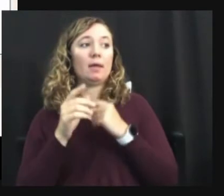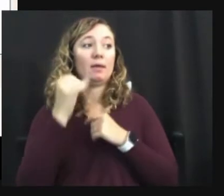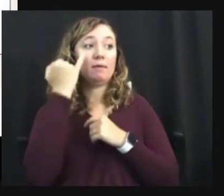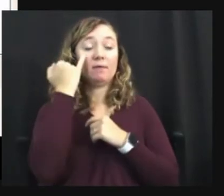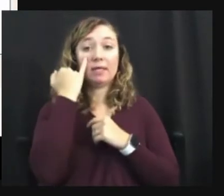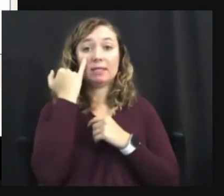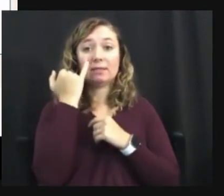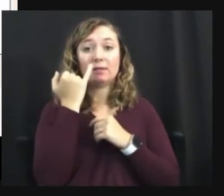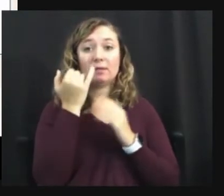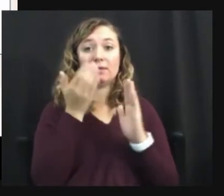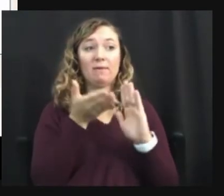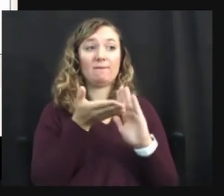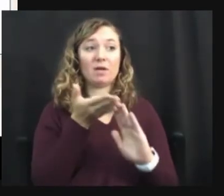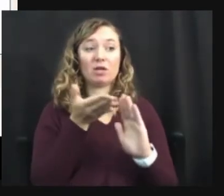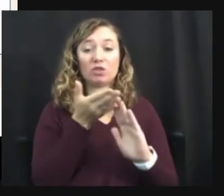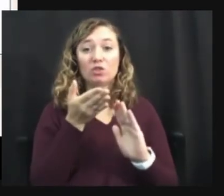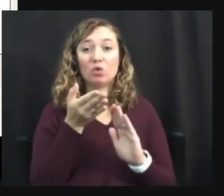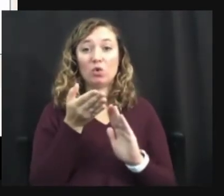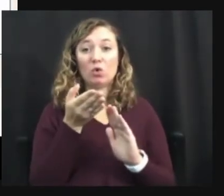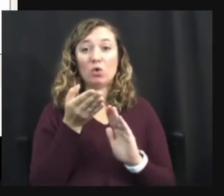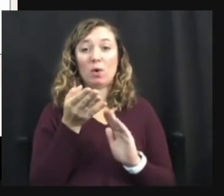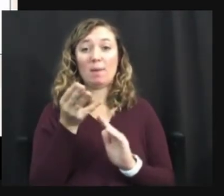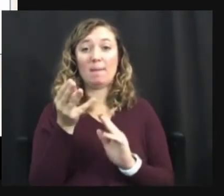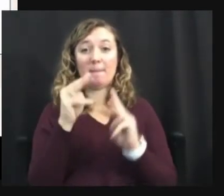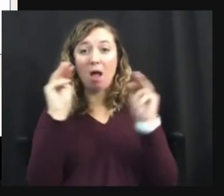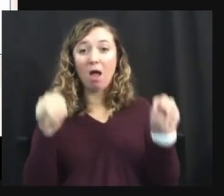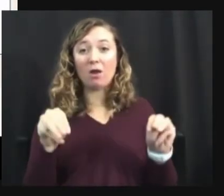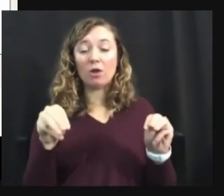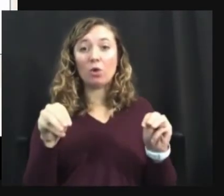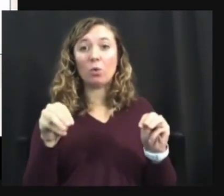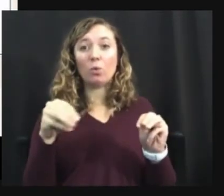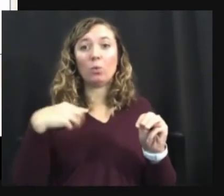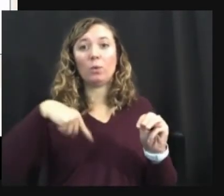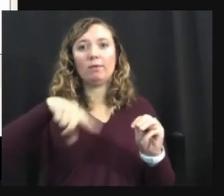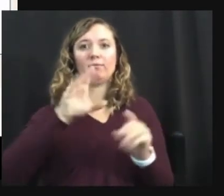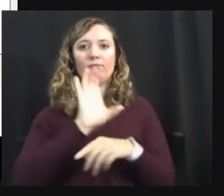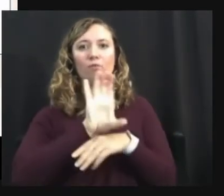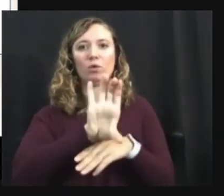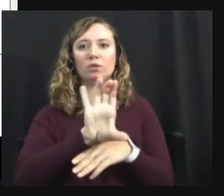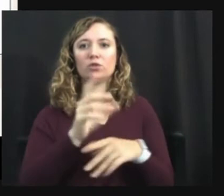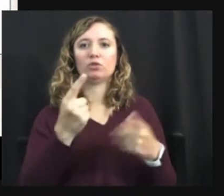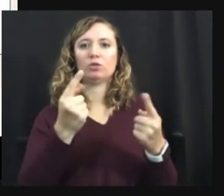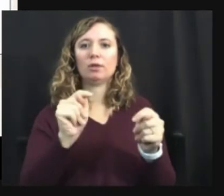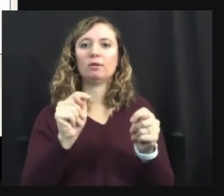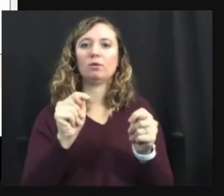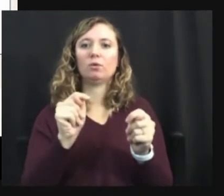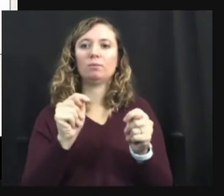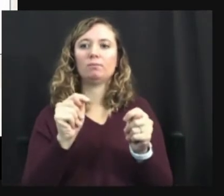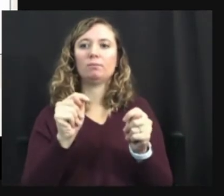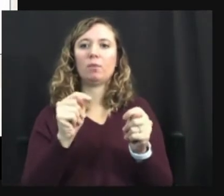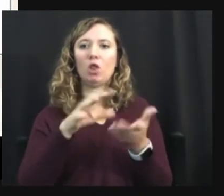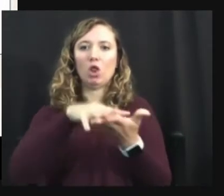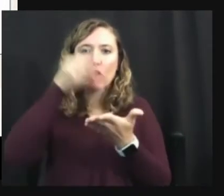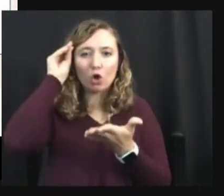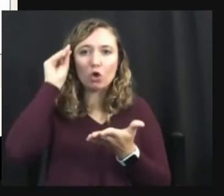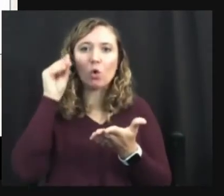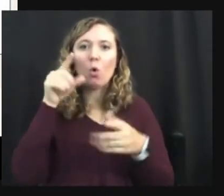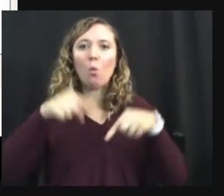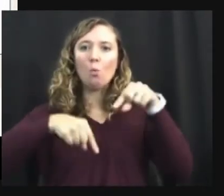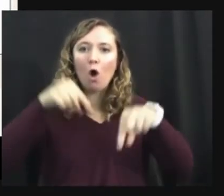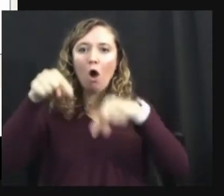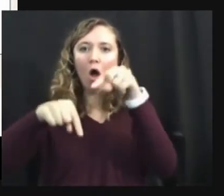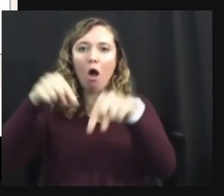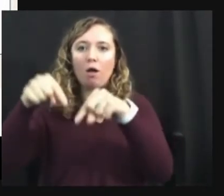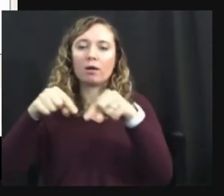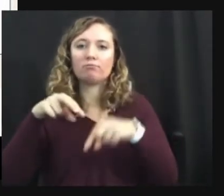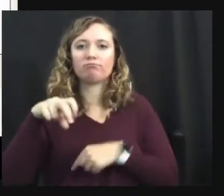they, they have a, they have a functional disability. Their legs don't work or don't work as needed, um, in order to be able to walk upstairs.